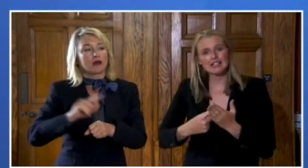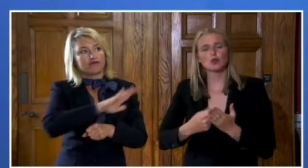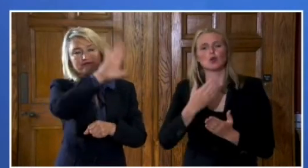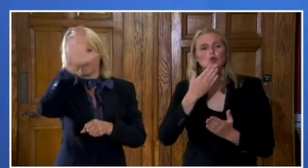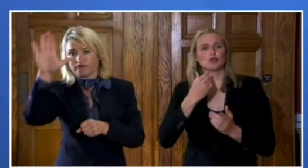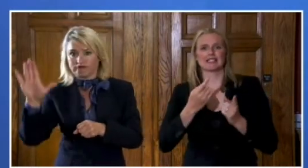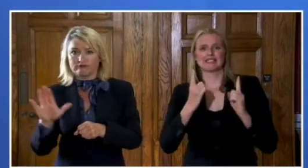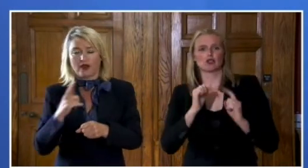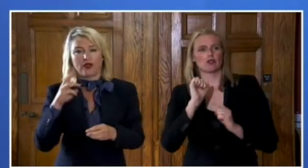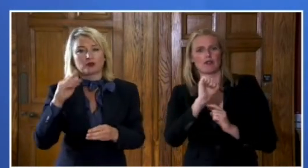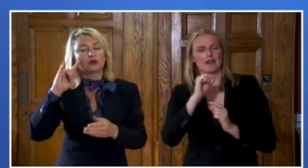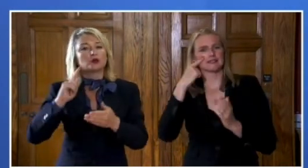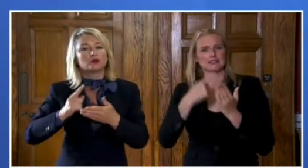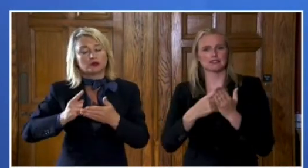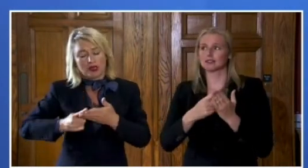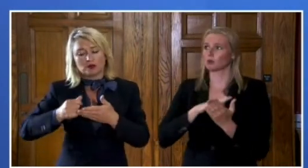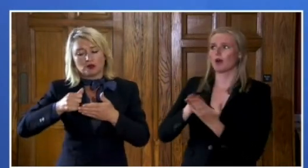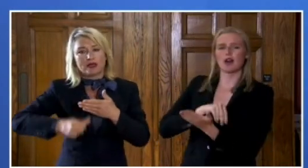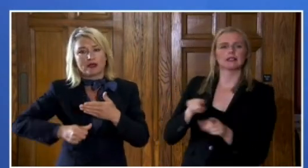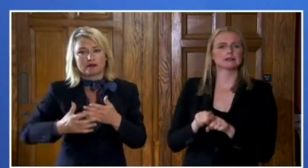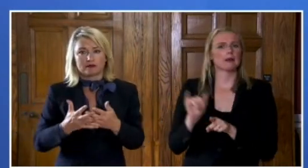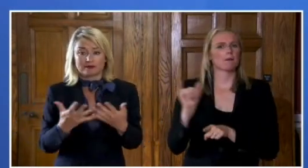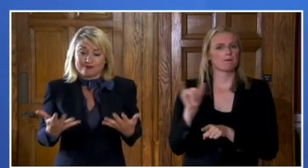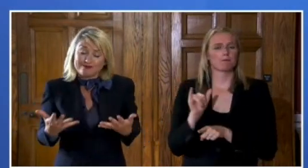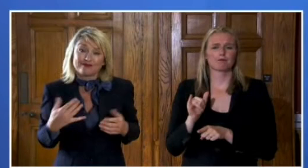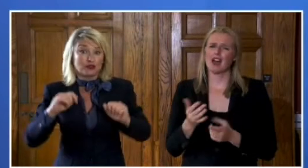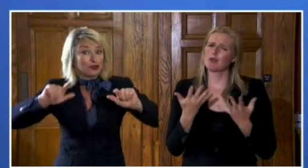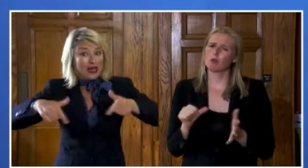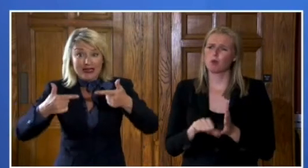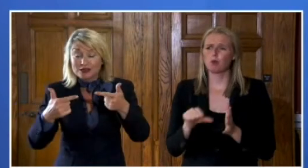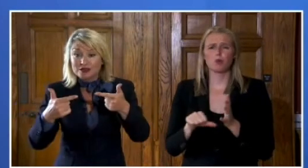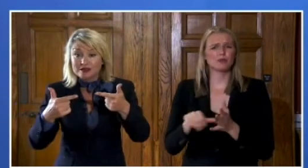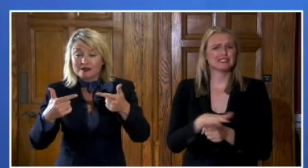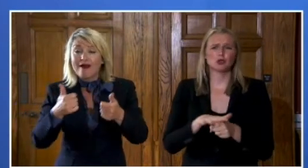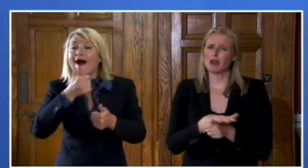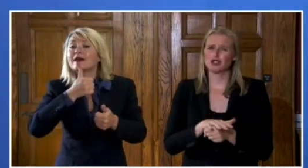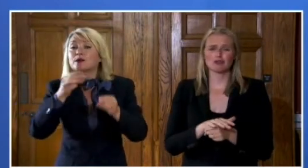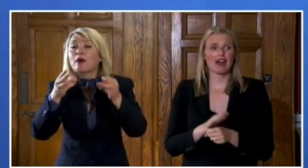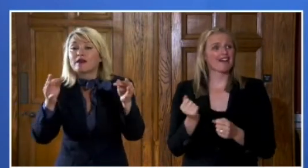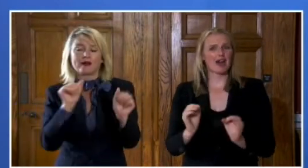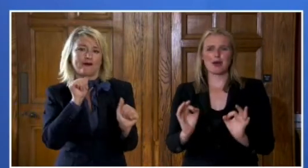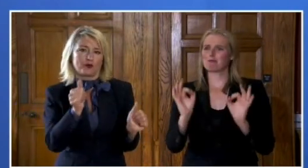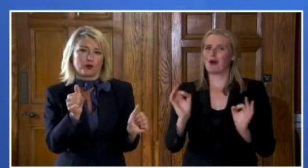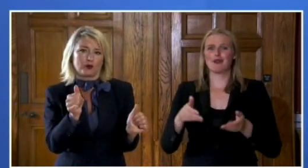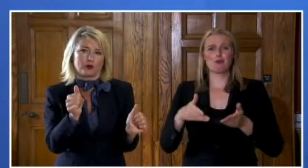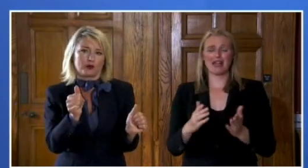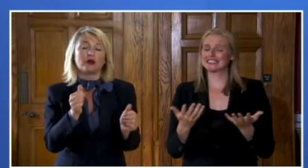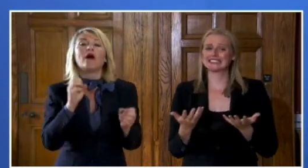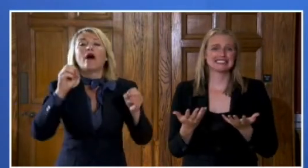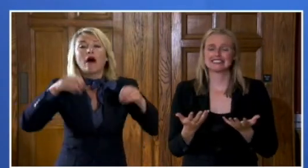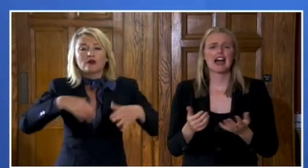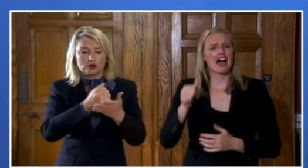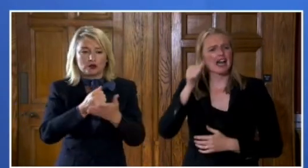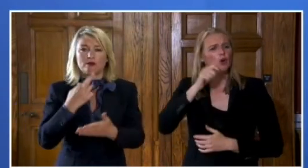have made this decision today. In the challenging situation in which we find ourselves, there are no perfect solutions. Students would have preferred to have